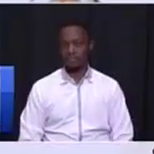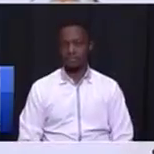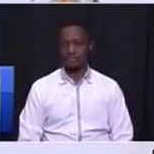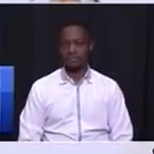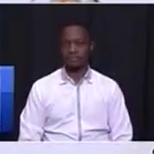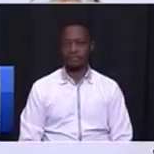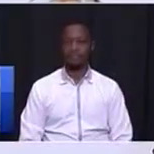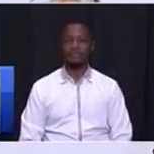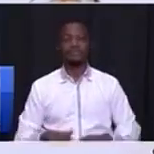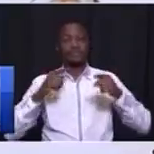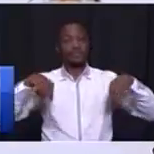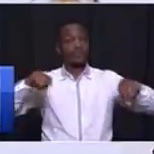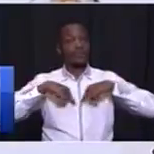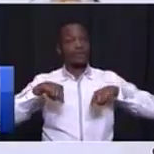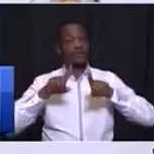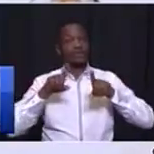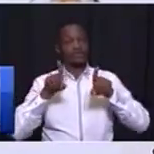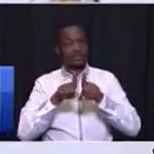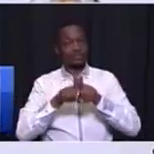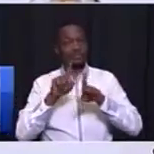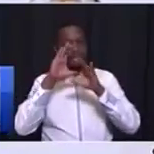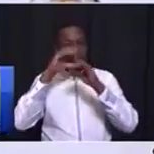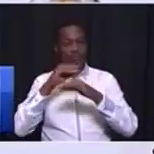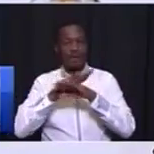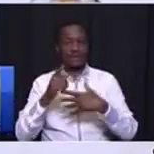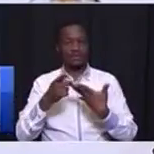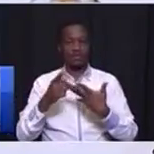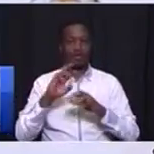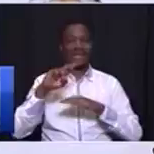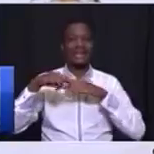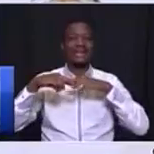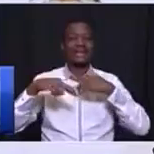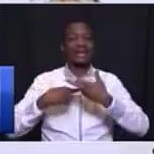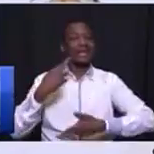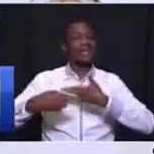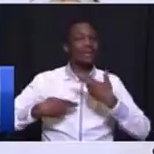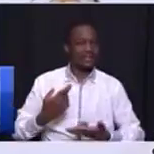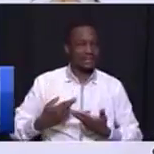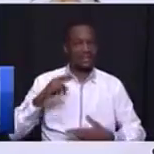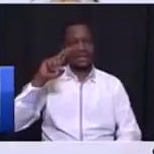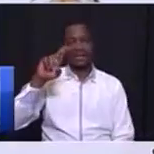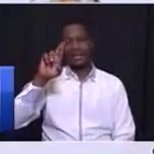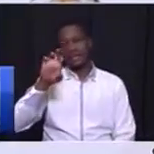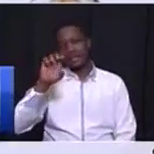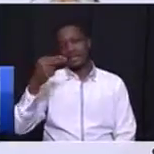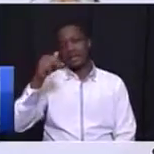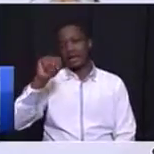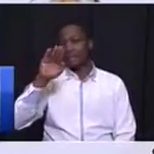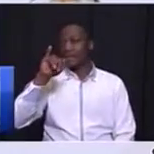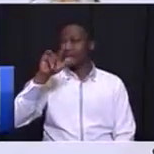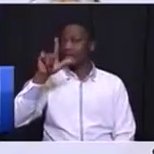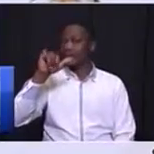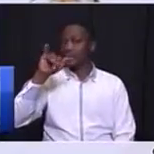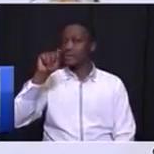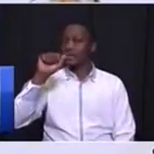We will also focus on rehabilitation, our Kimoja program to assist young people who have